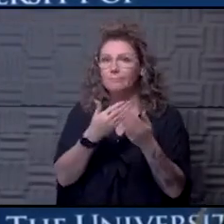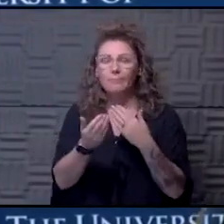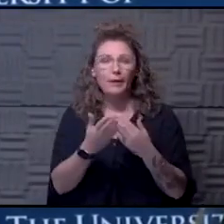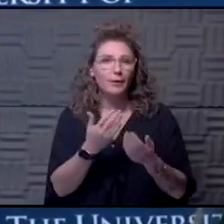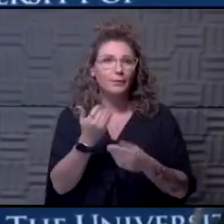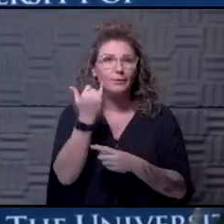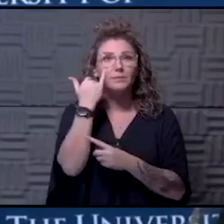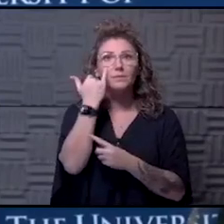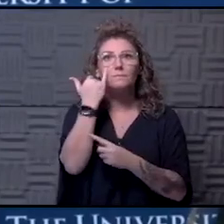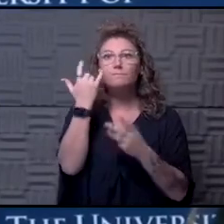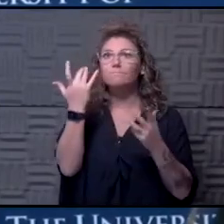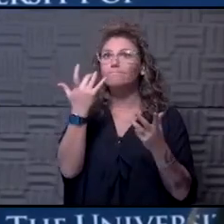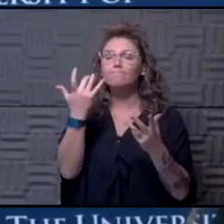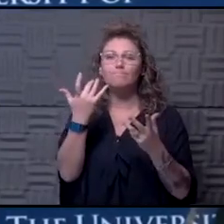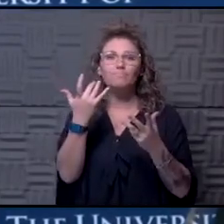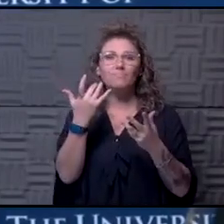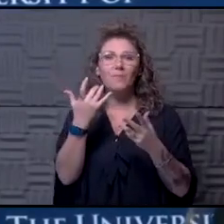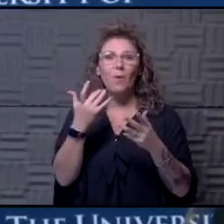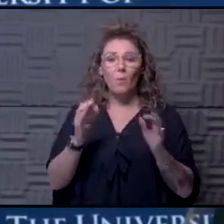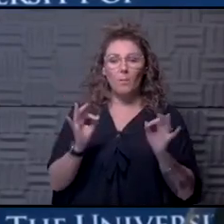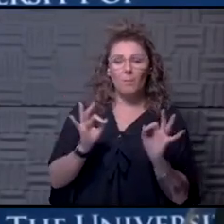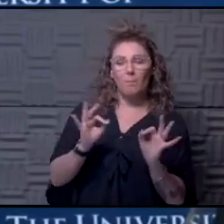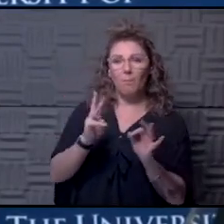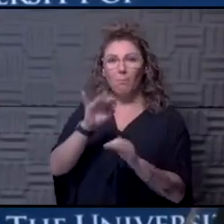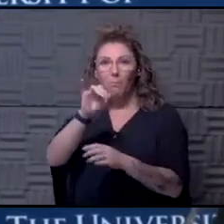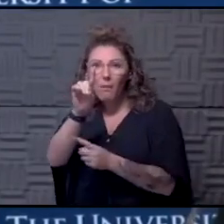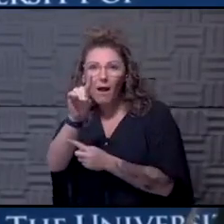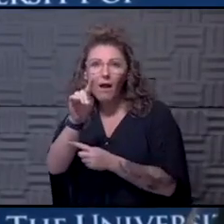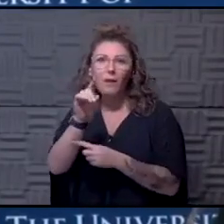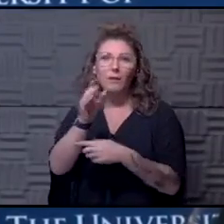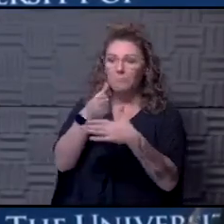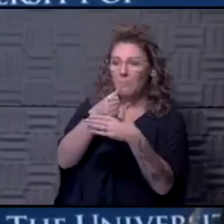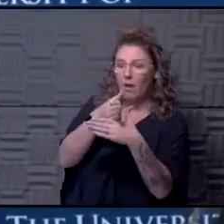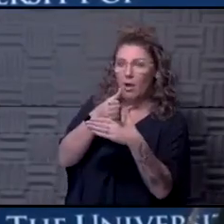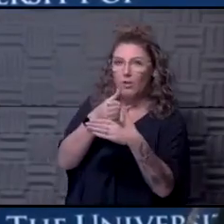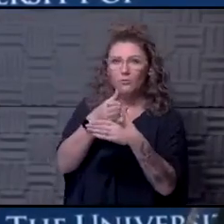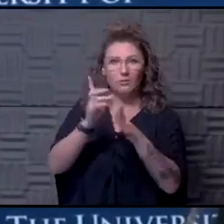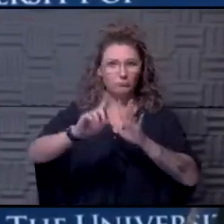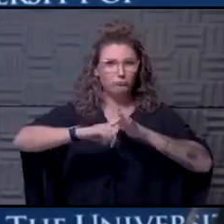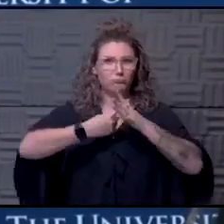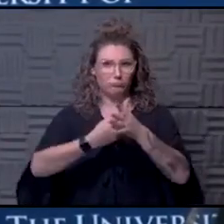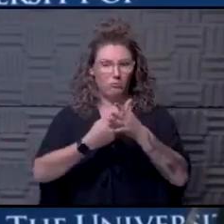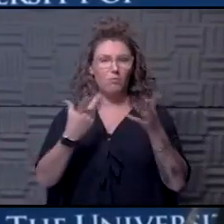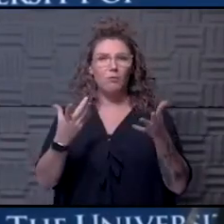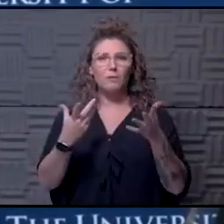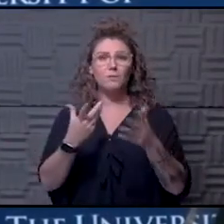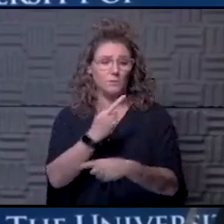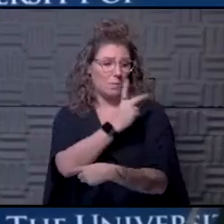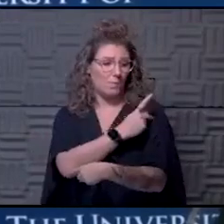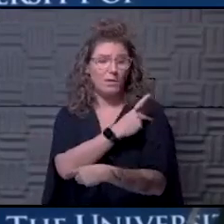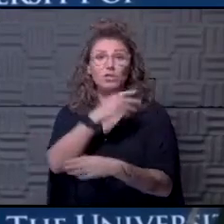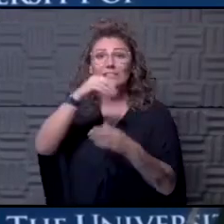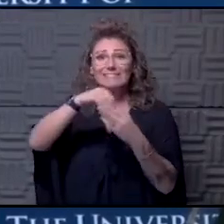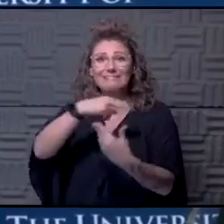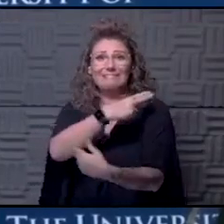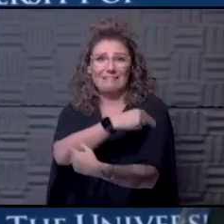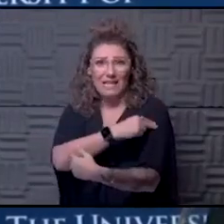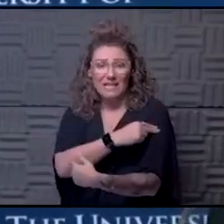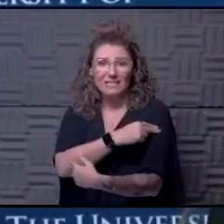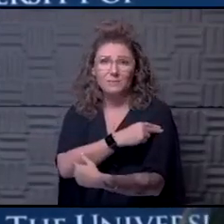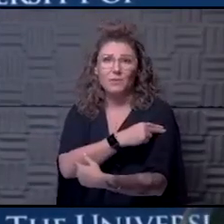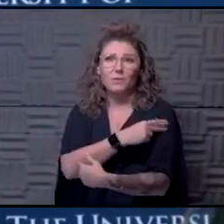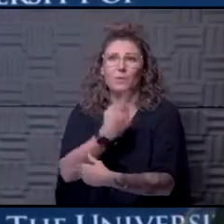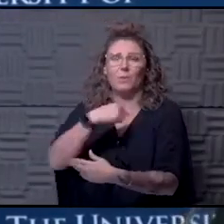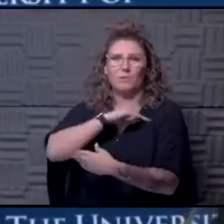necessarily, if these were mild cases or moderate cases to begin with. So patients that were in the hospital, we would